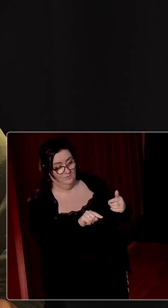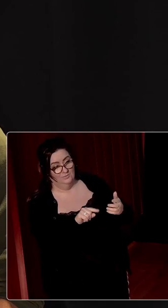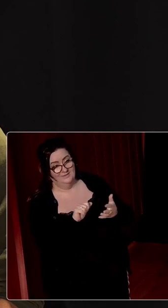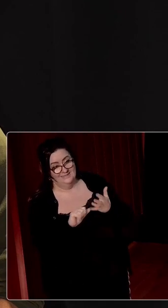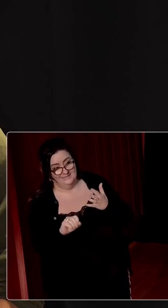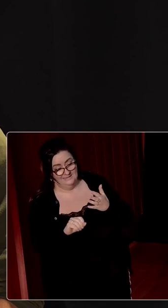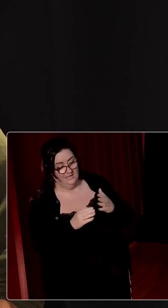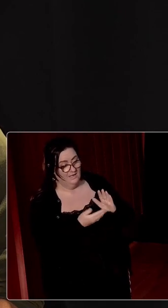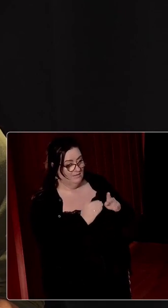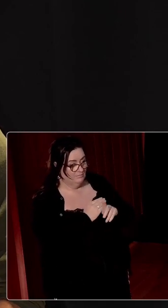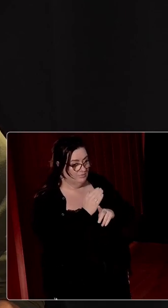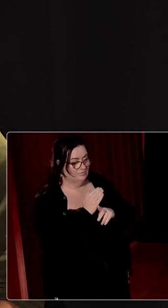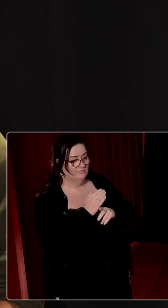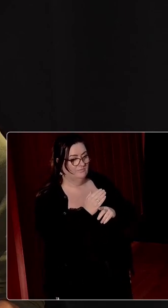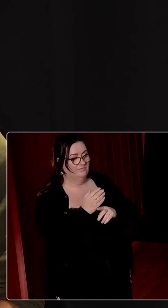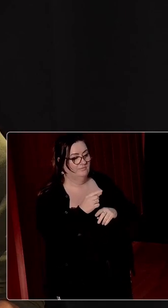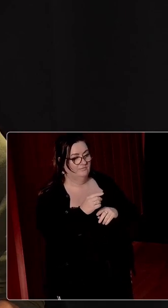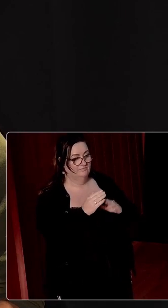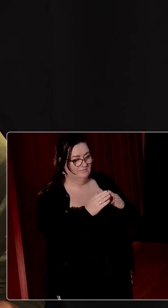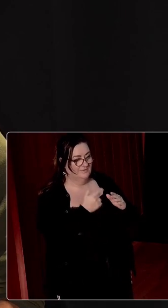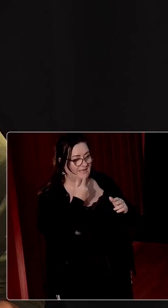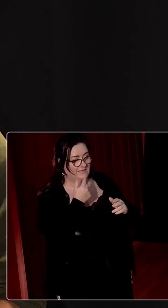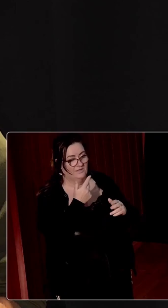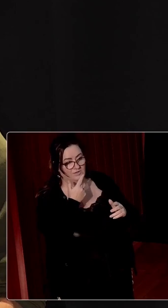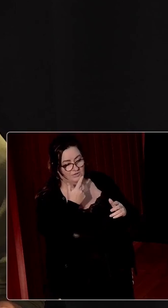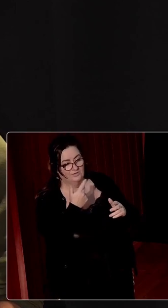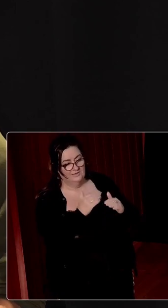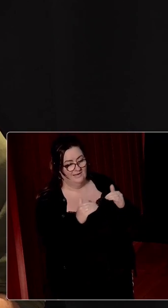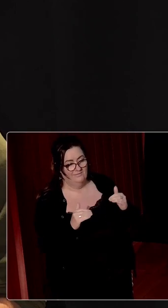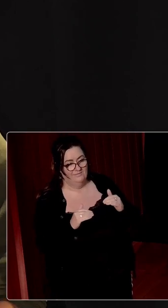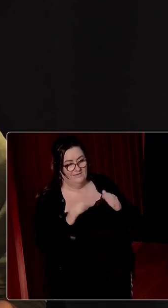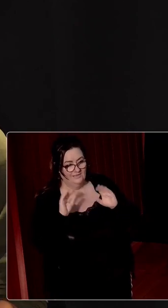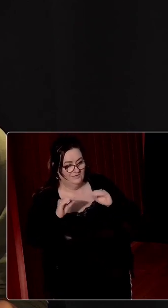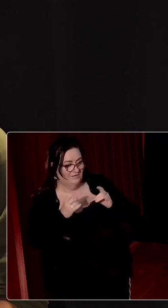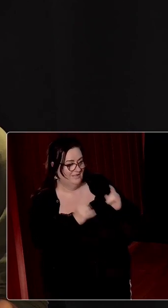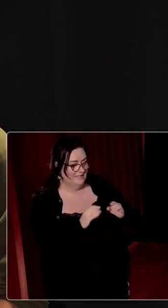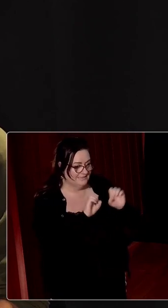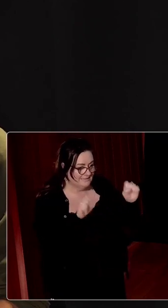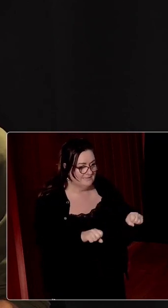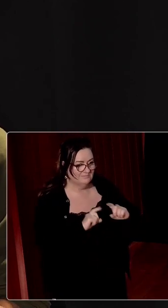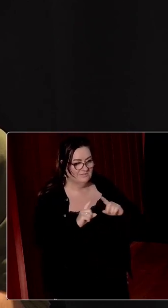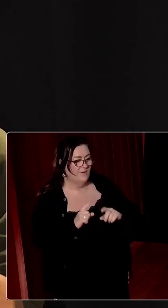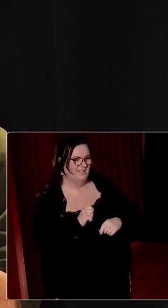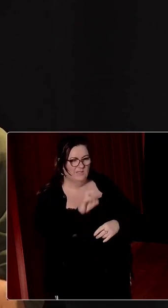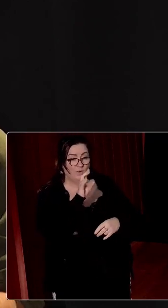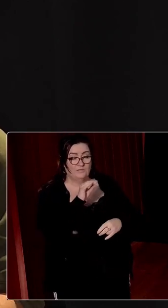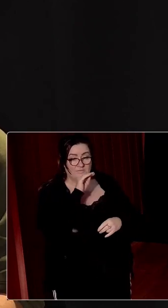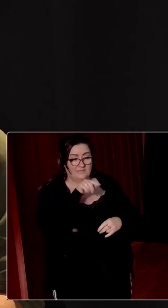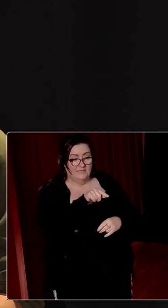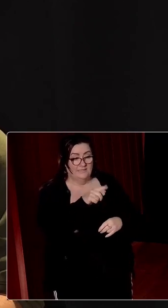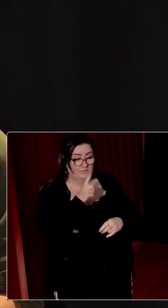curtail improvements in or access to second and third level education, health systems, social welfare? So I think the question is,